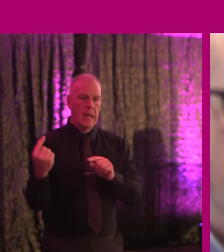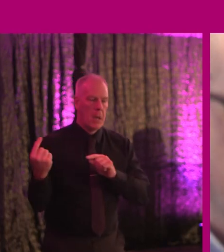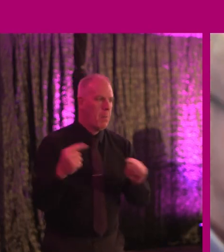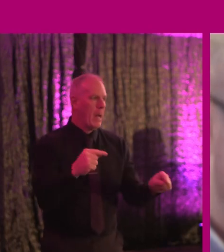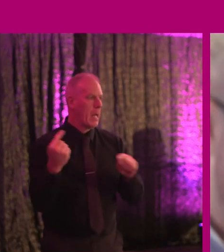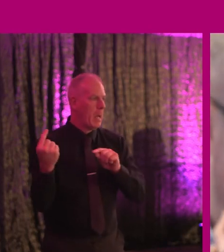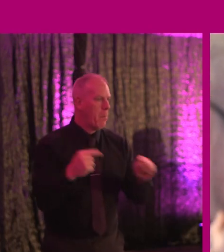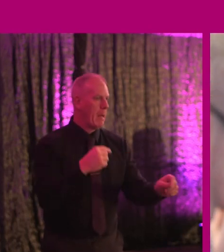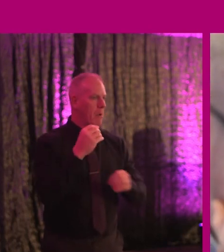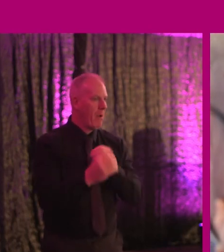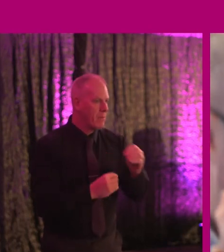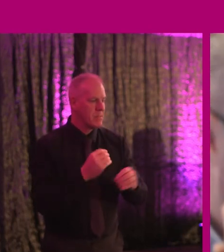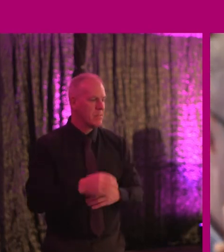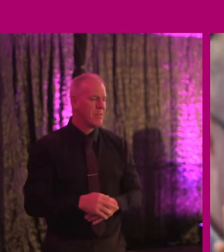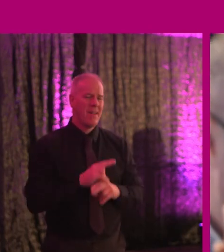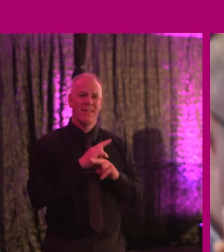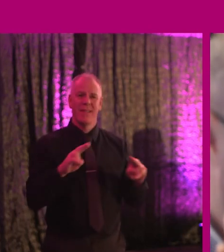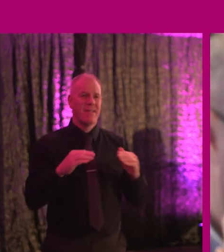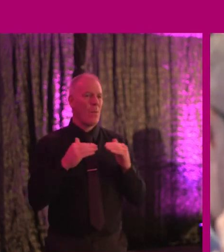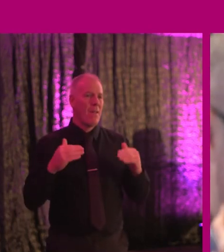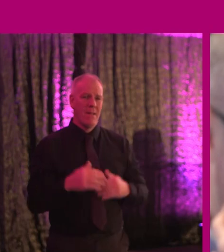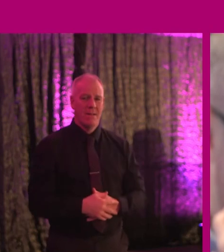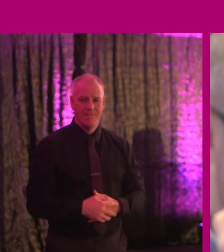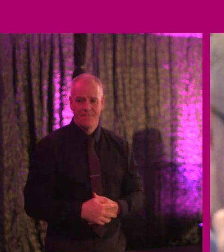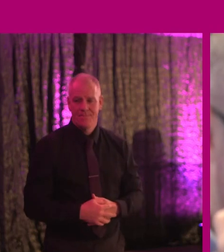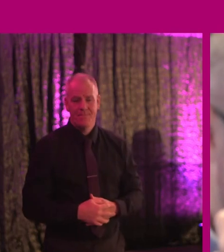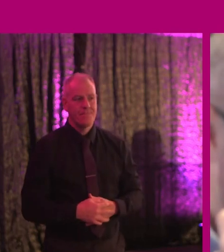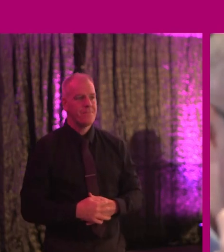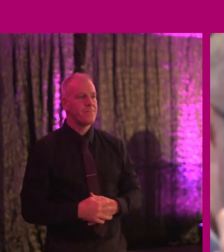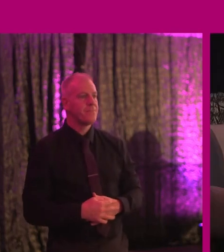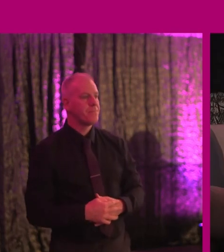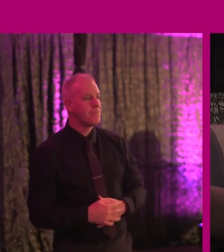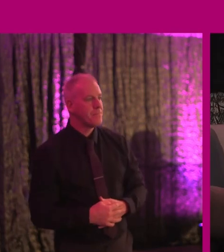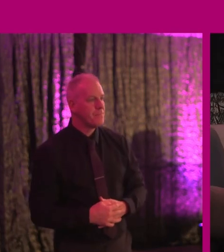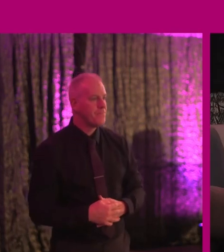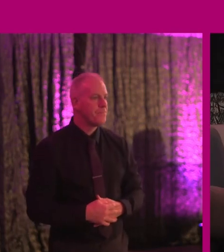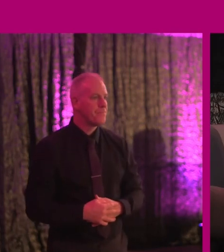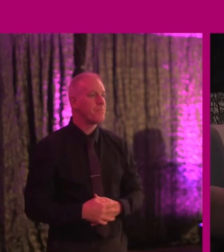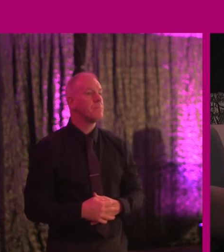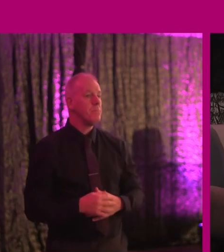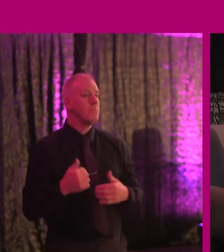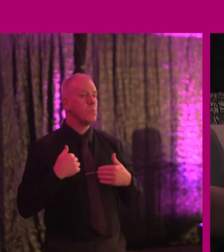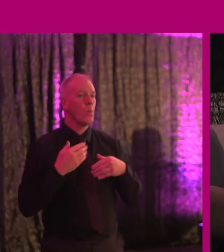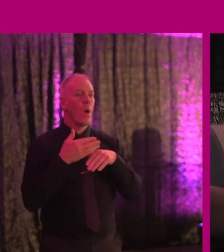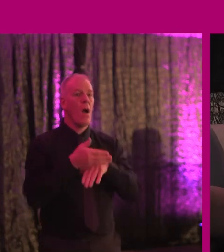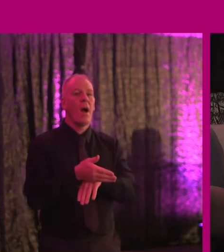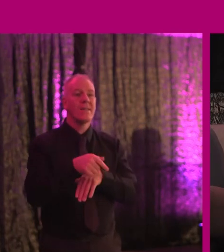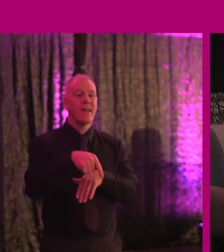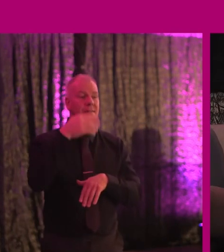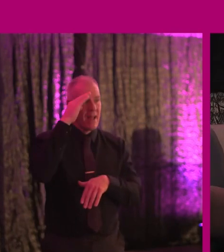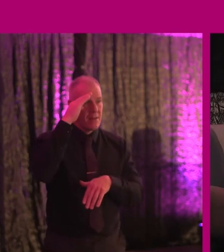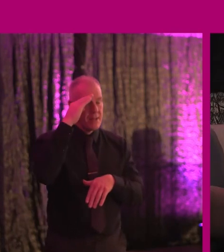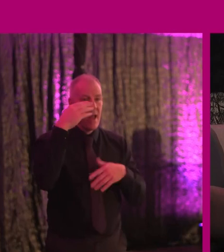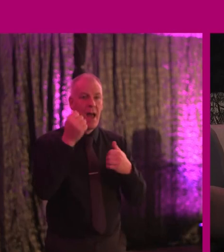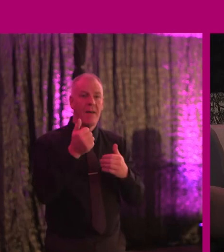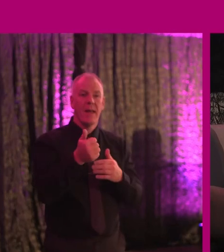which is so inequitable. I'm just wondering, we're working really hard in Ireland on trying to develop an